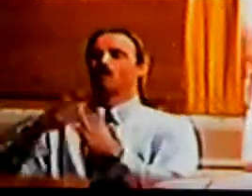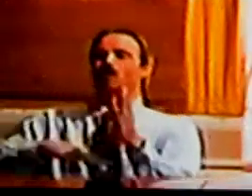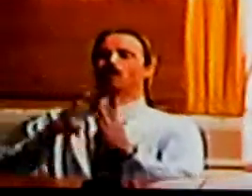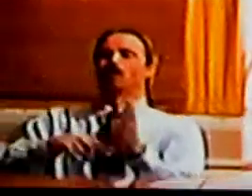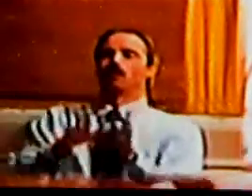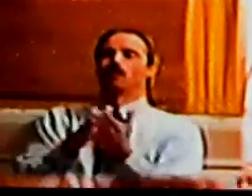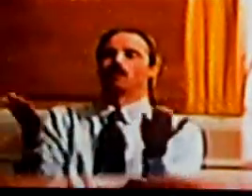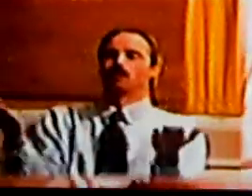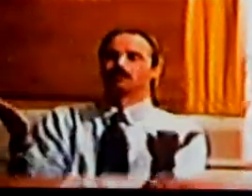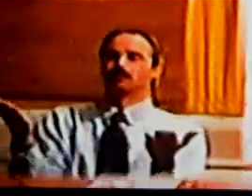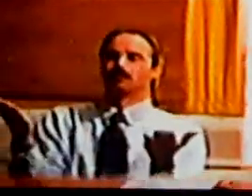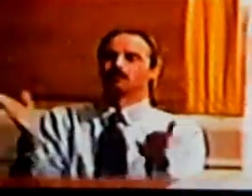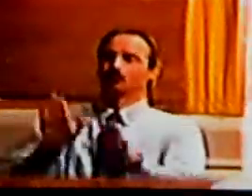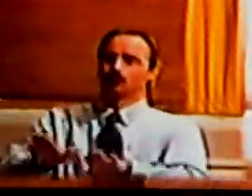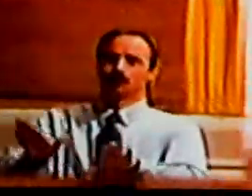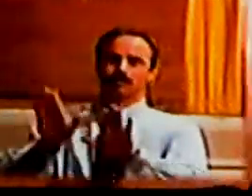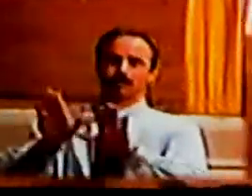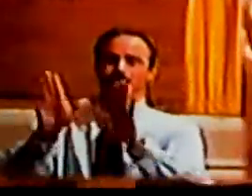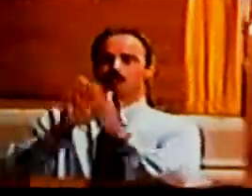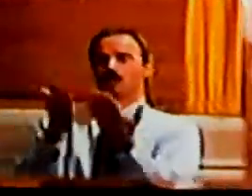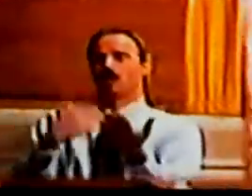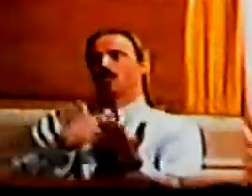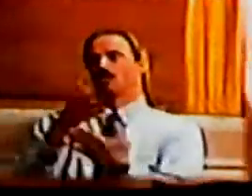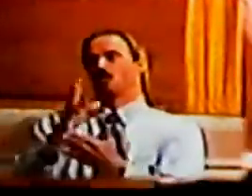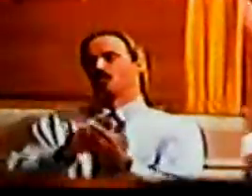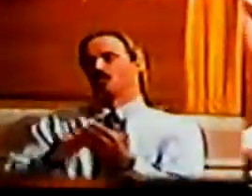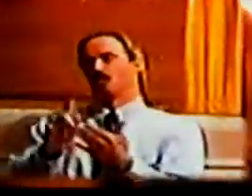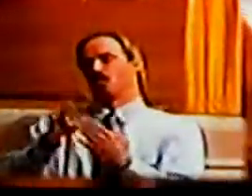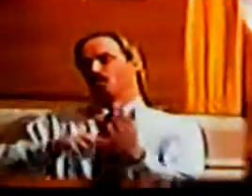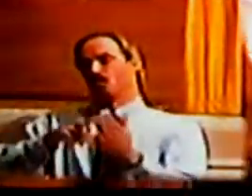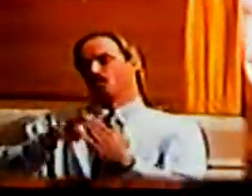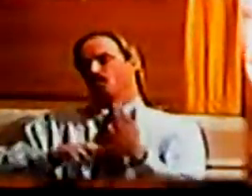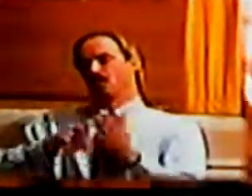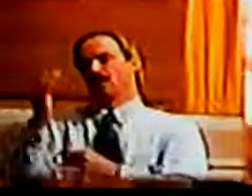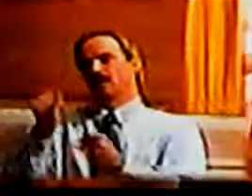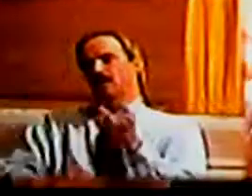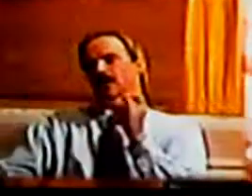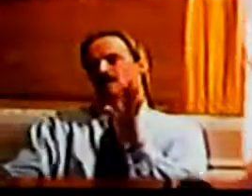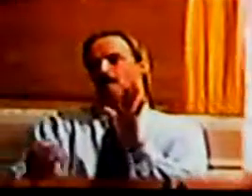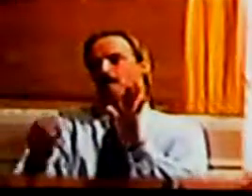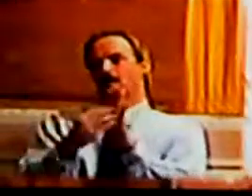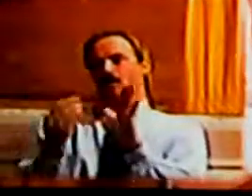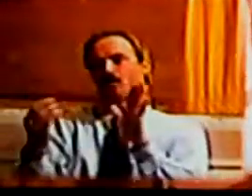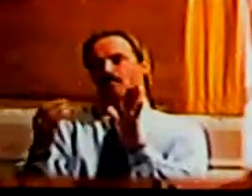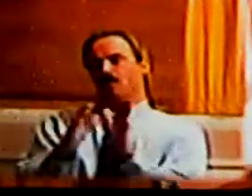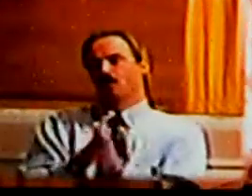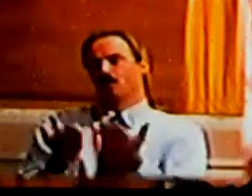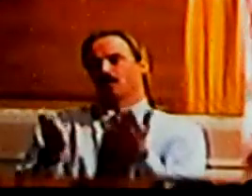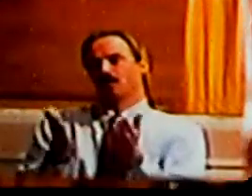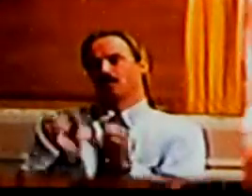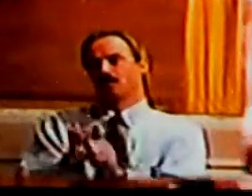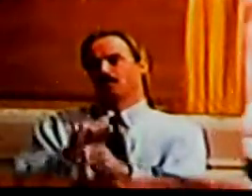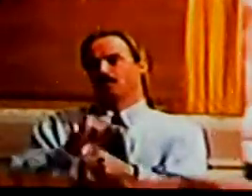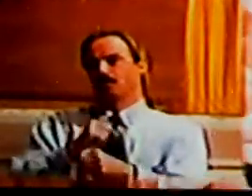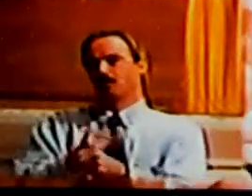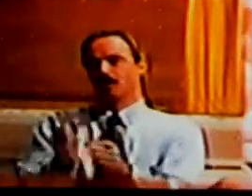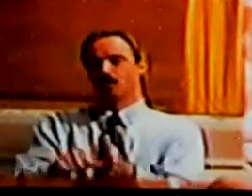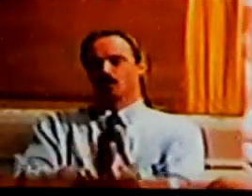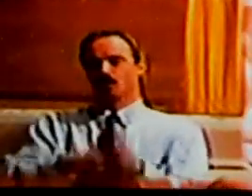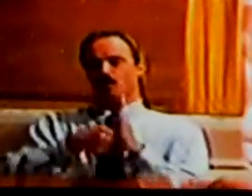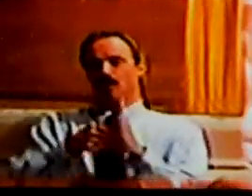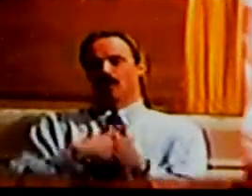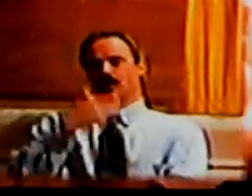great great book i read the last paragraph of the book it made such an impression on me that i had it memorized